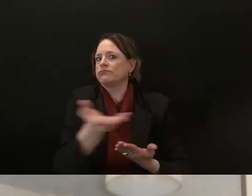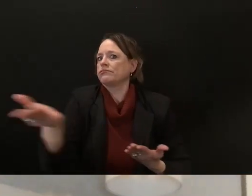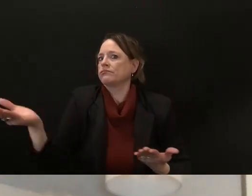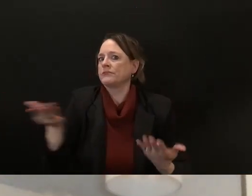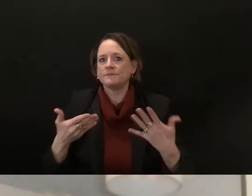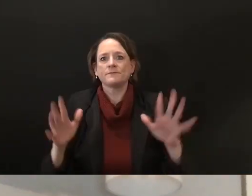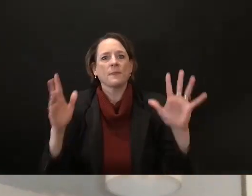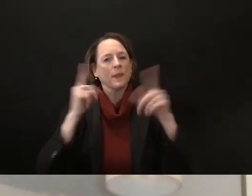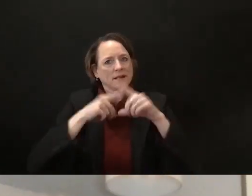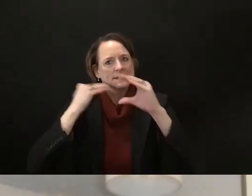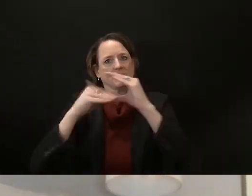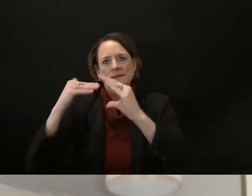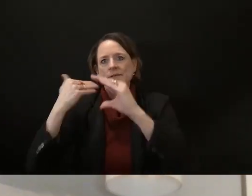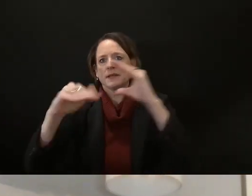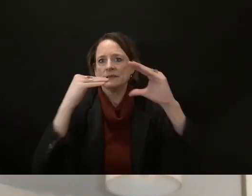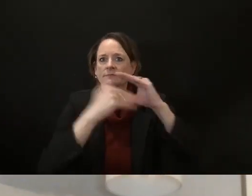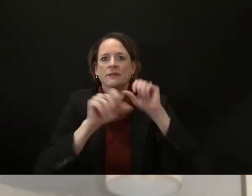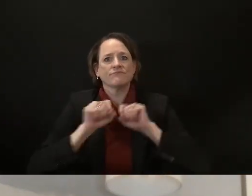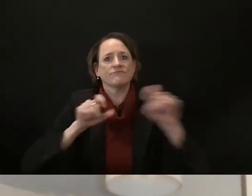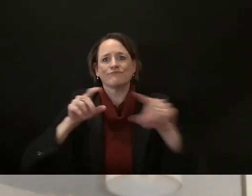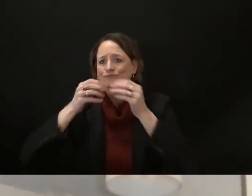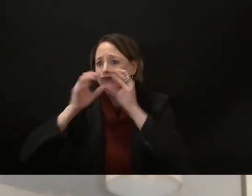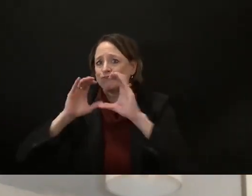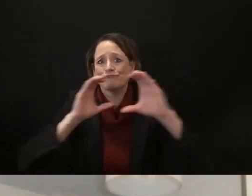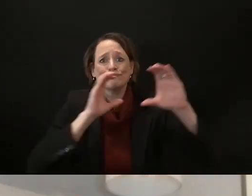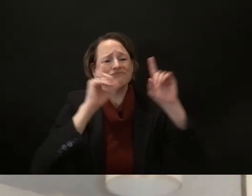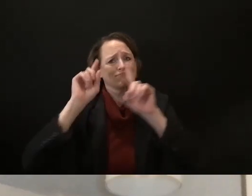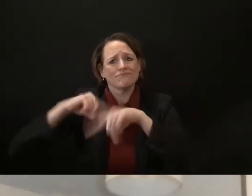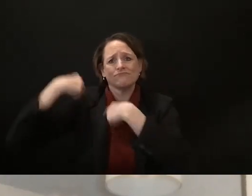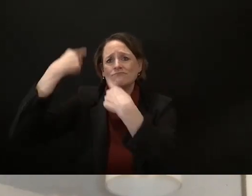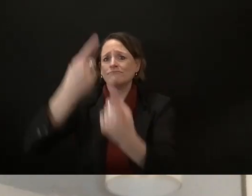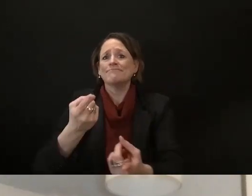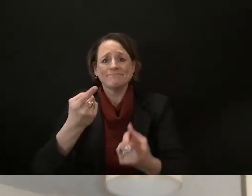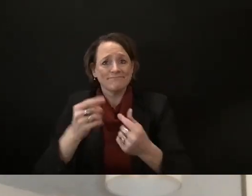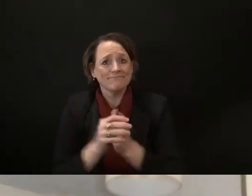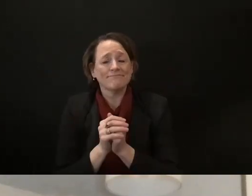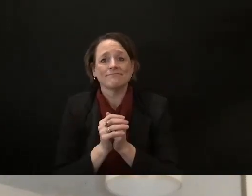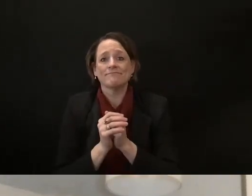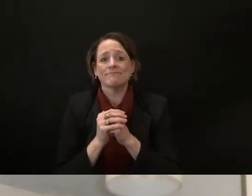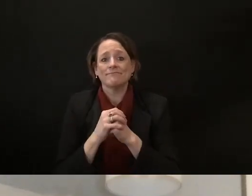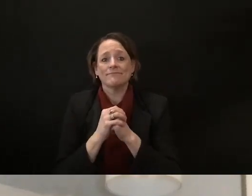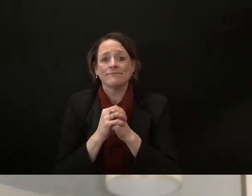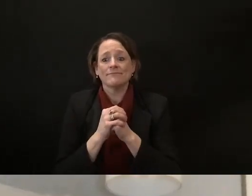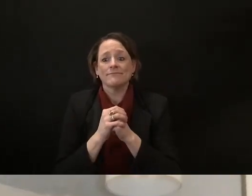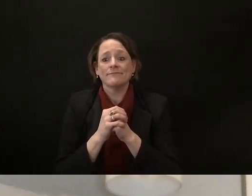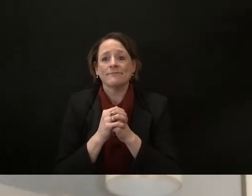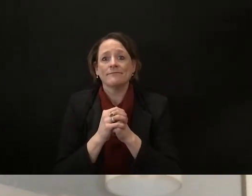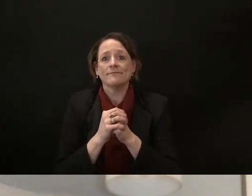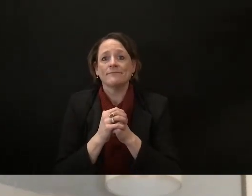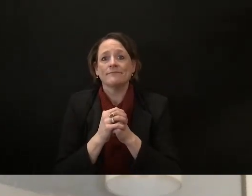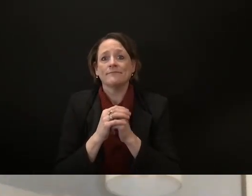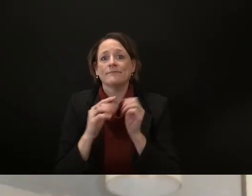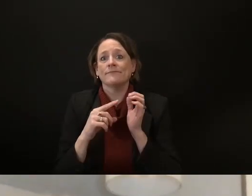um like gangbusters it's been great so uh and my our colleagues recognize that of the